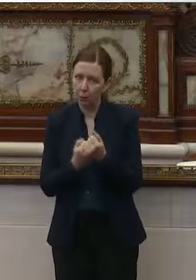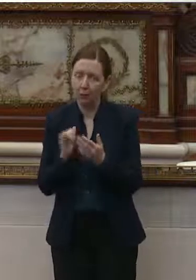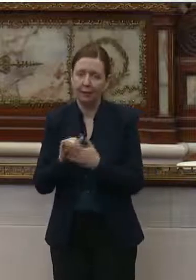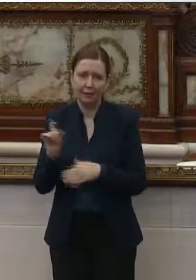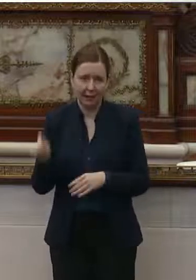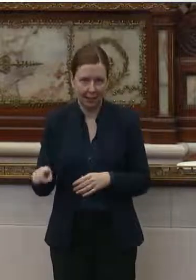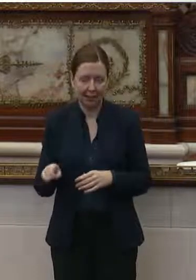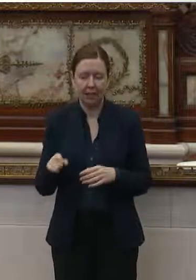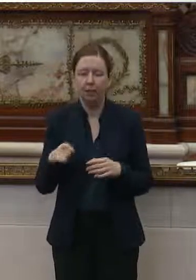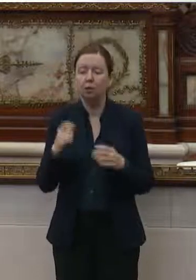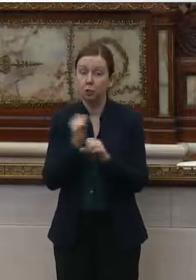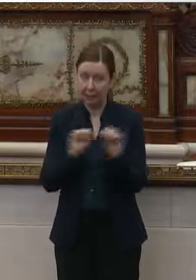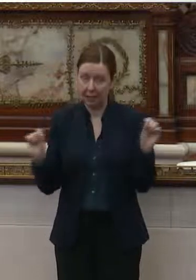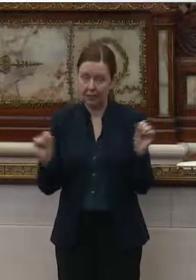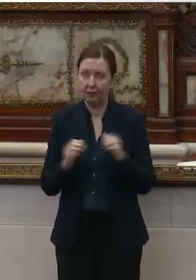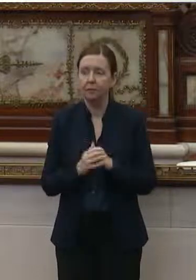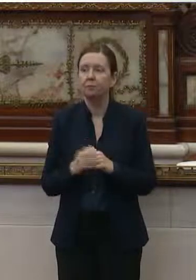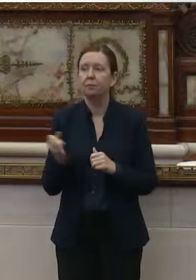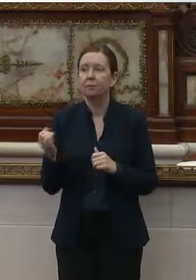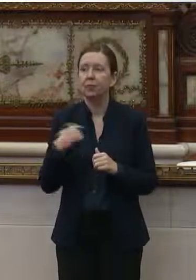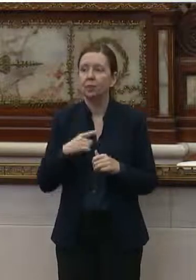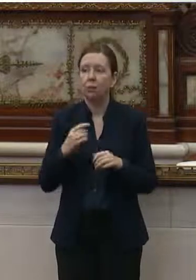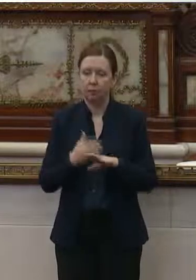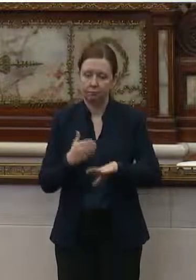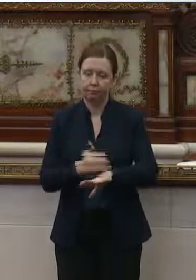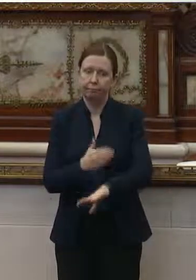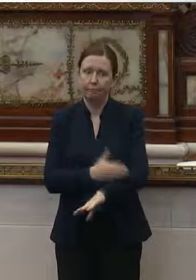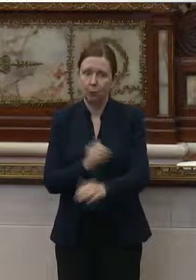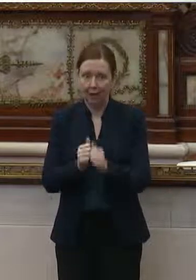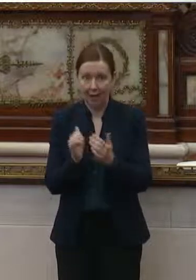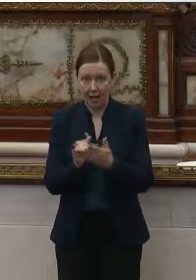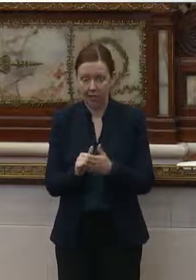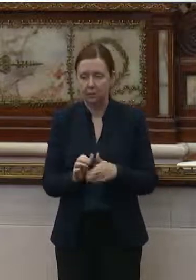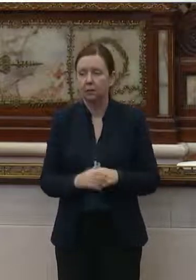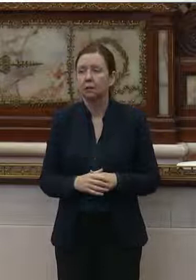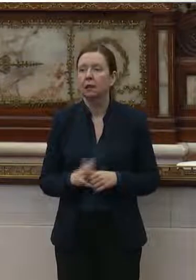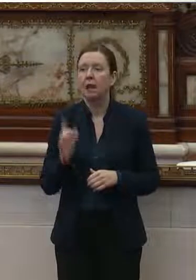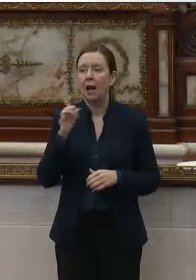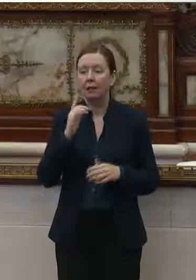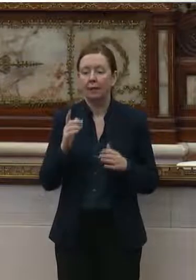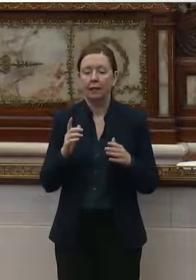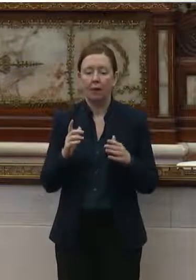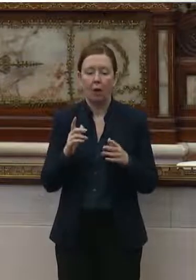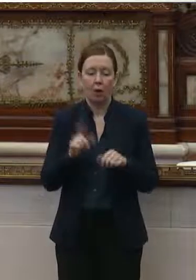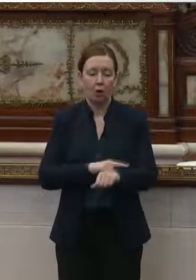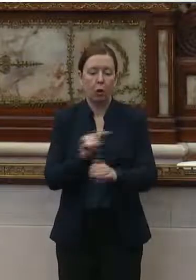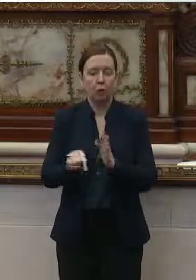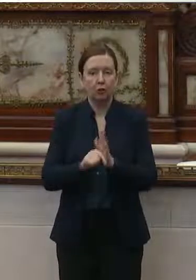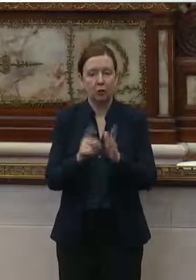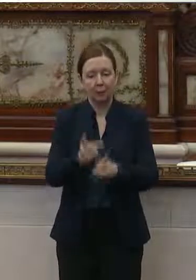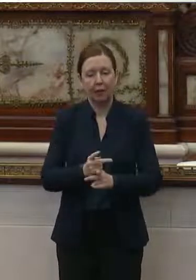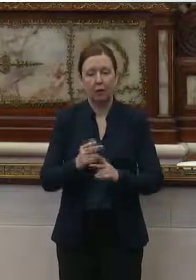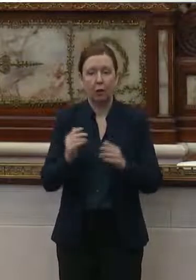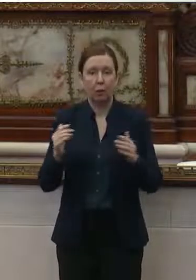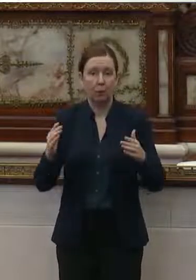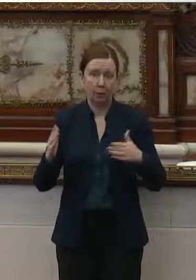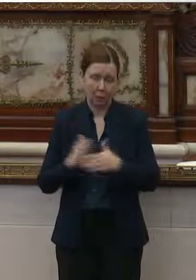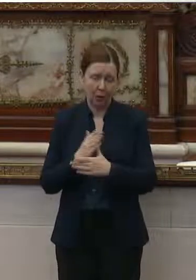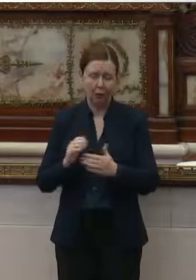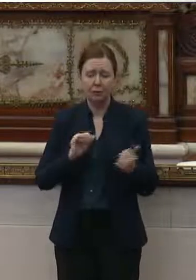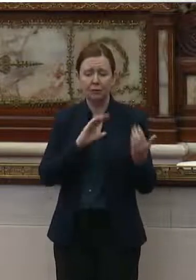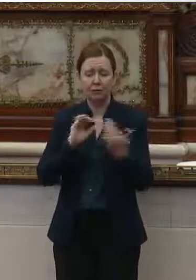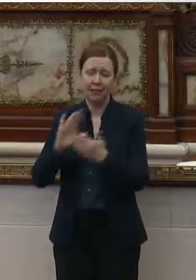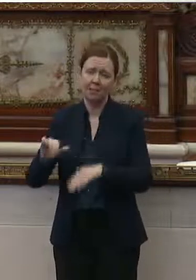they need to be safe. So we are making some headway. You know, I think our long-term care partners also face some other challenges.